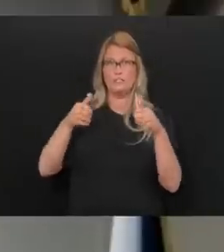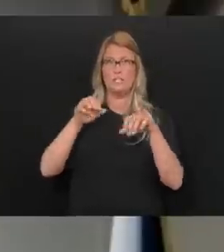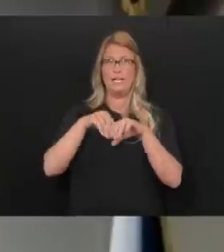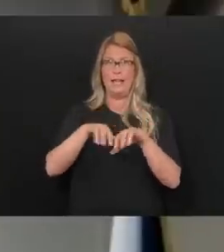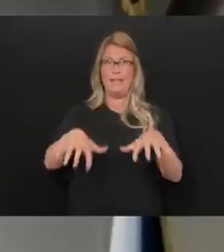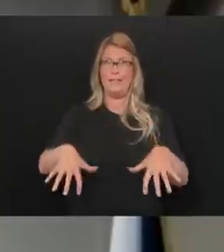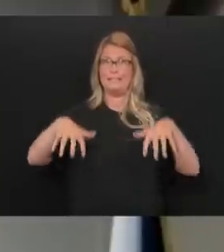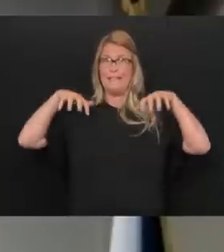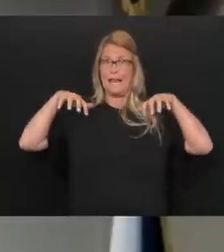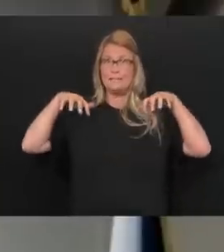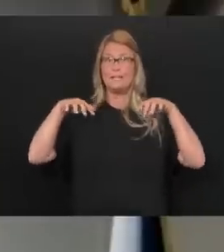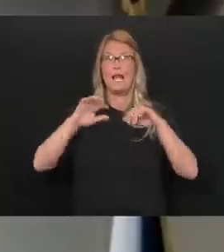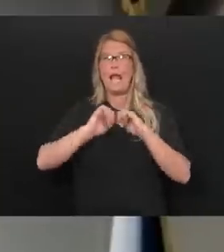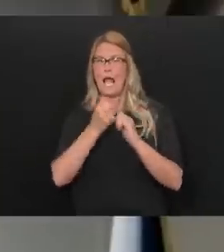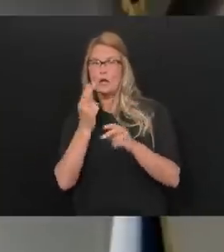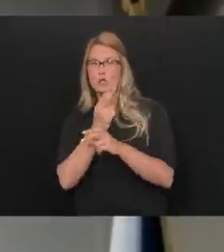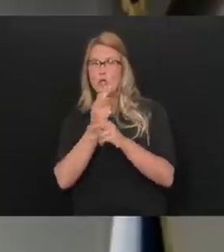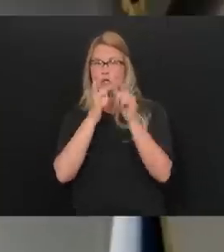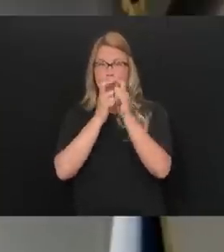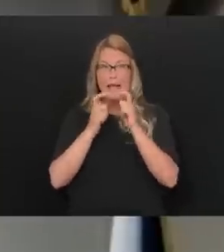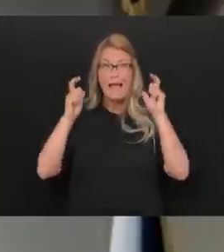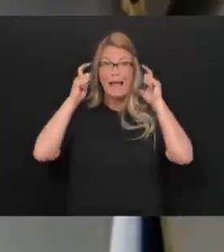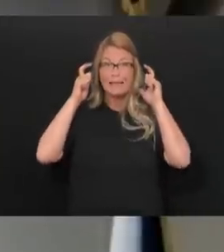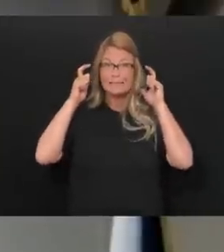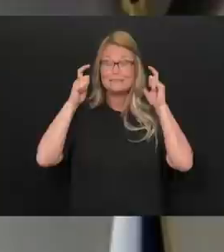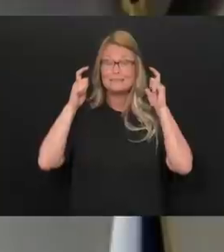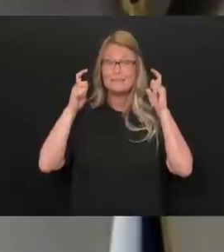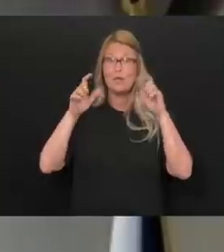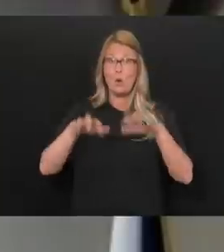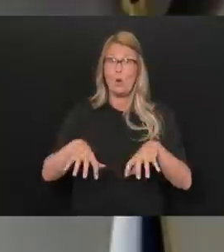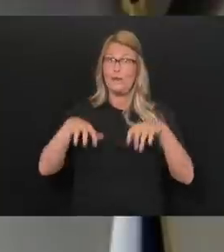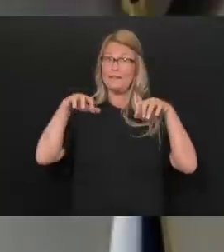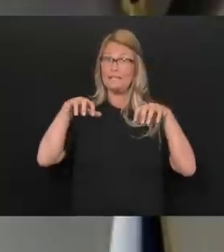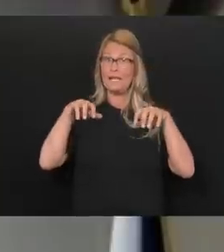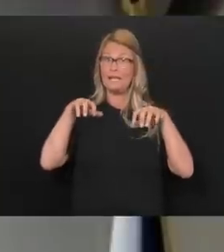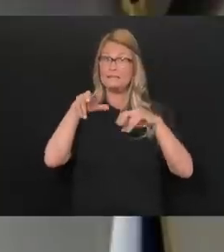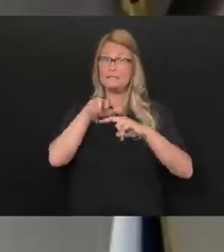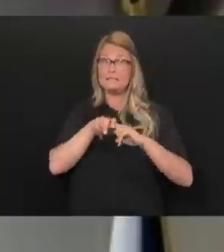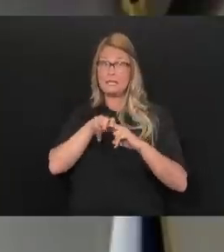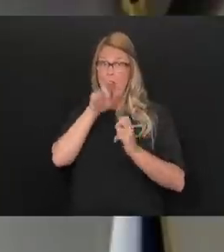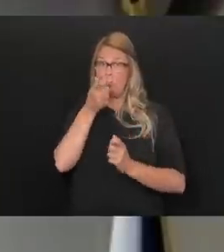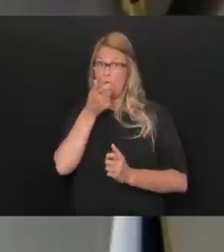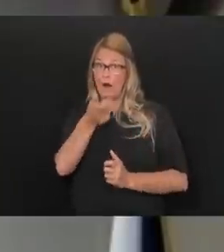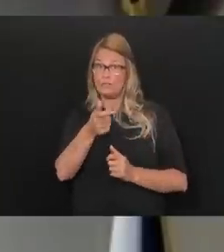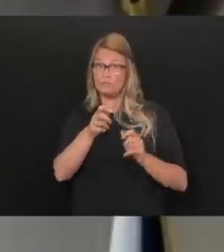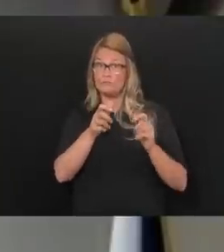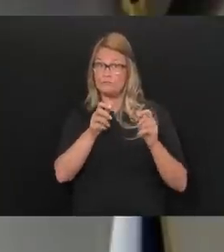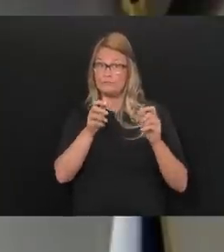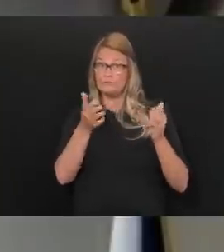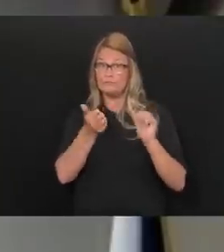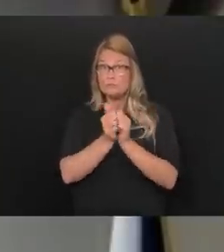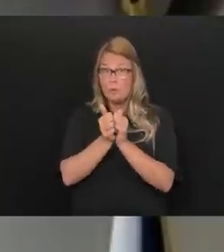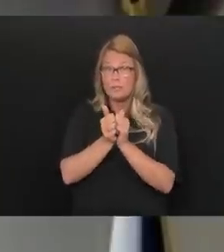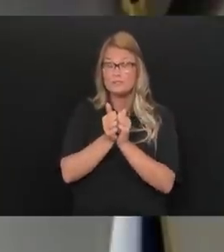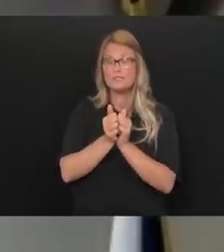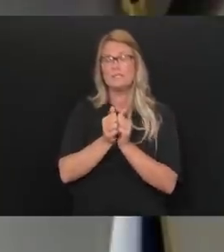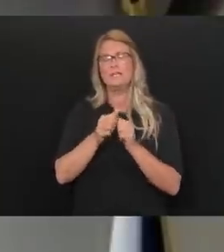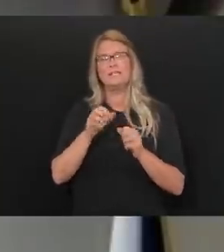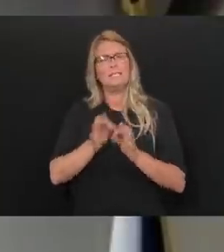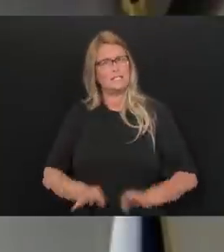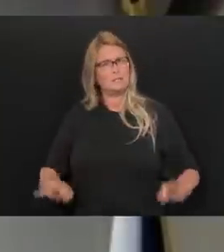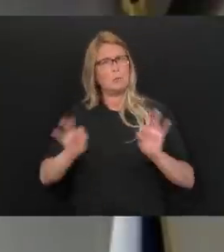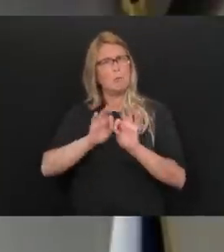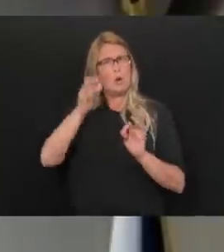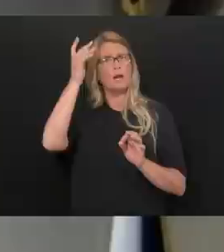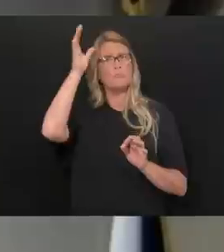do we use masks in the stands? I think most importantly, it's really critical for parents to be able to talk to their children about these issues and to help